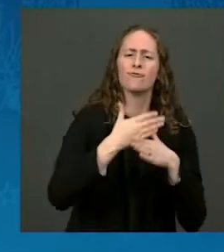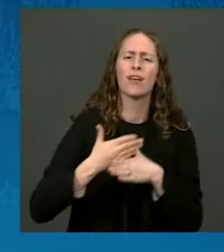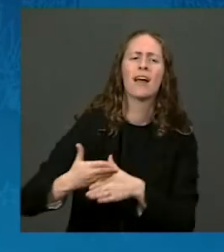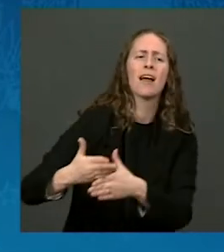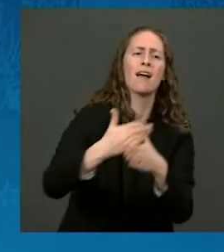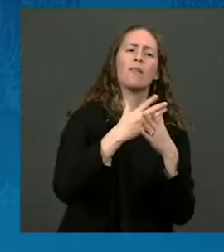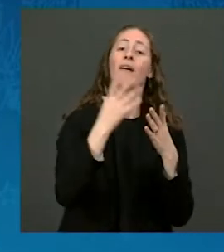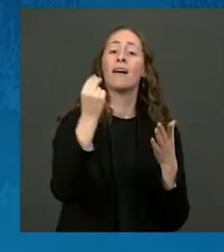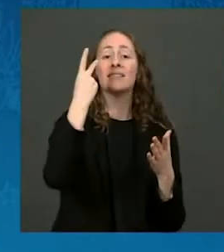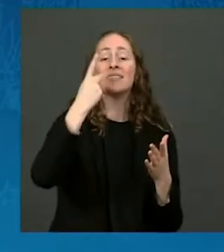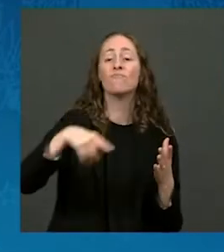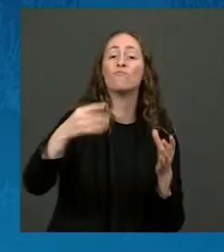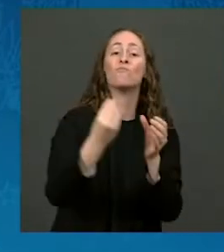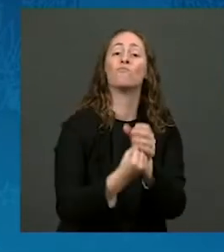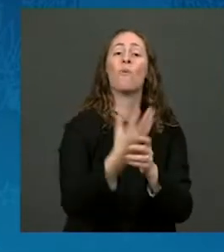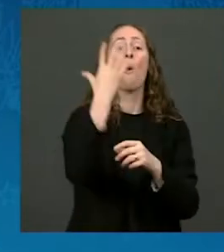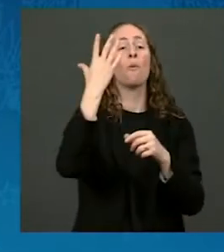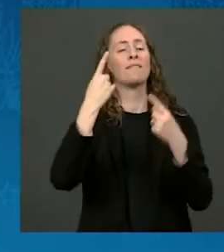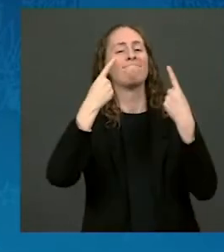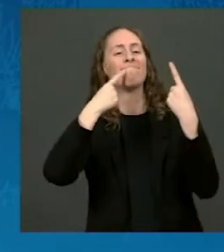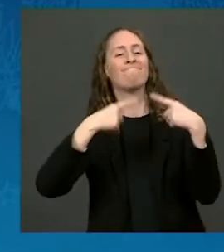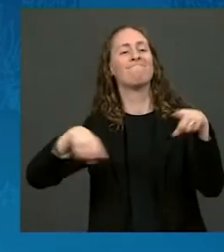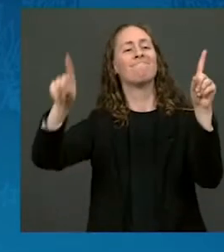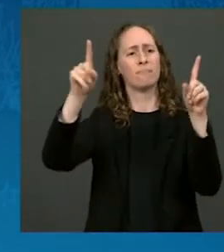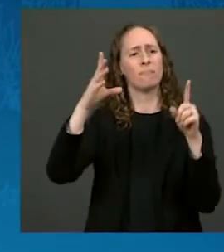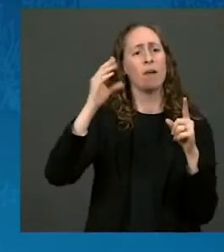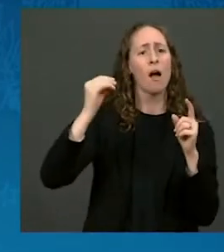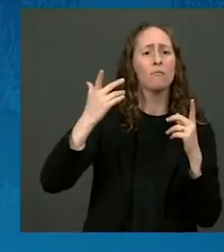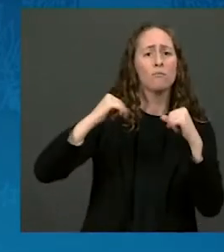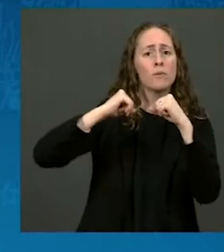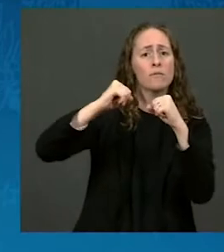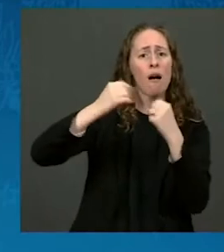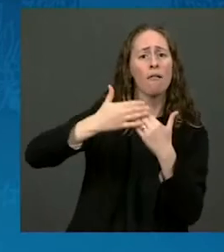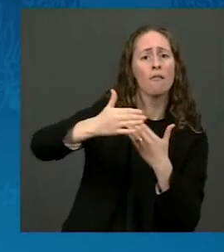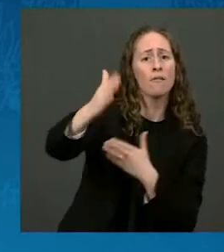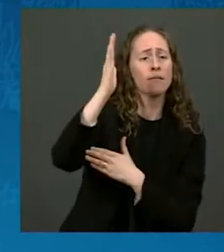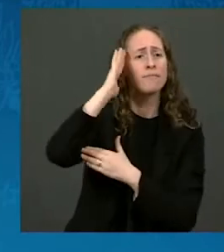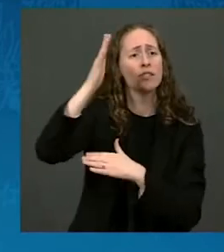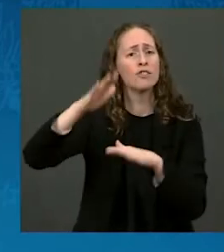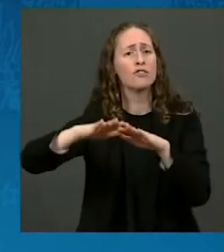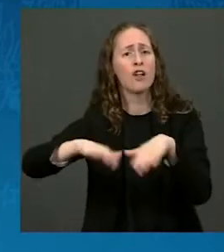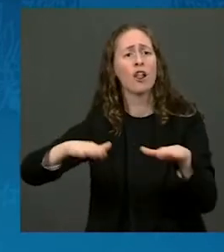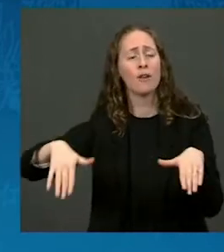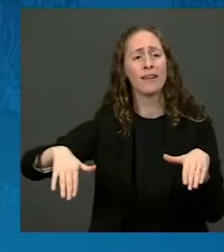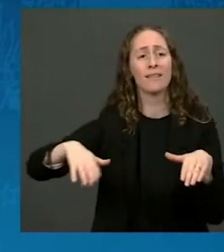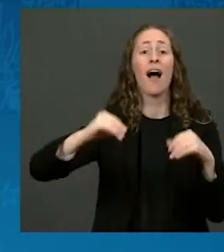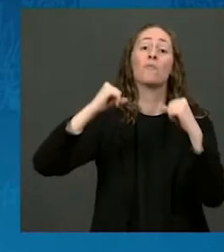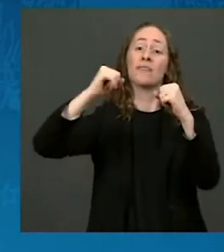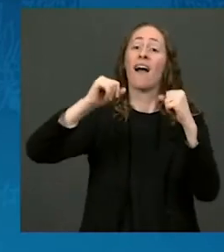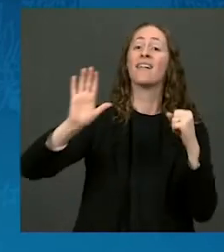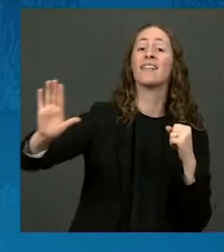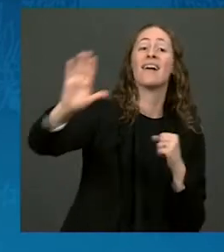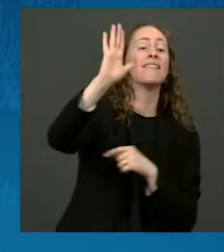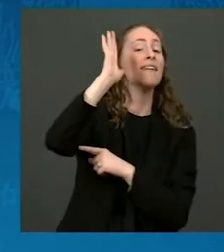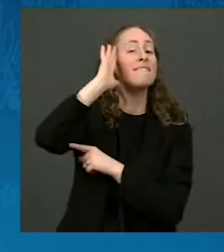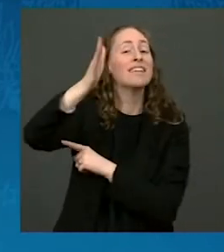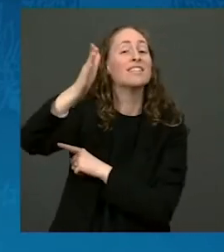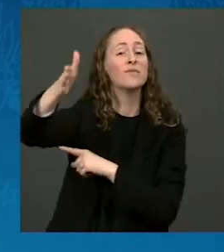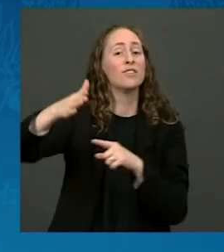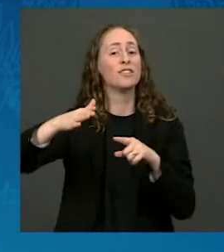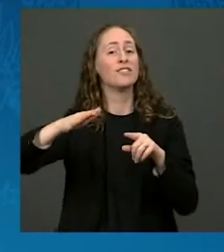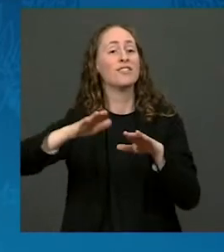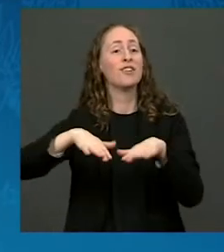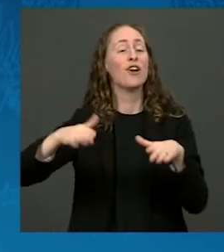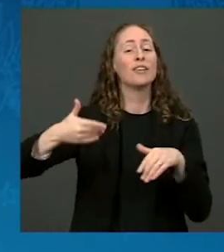May we protect the future of our children and their children for generations to come.